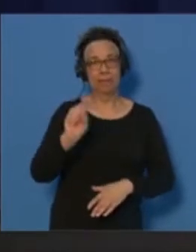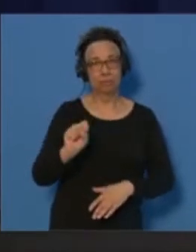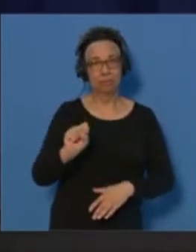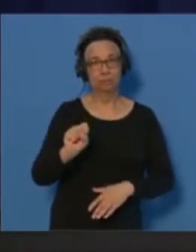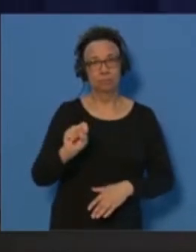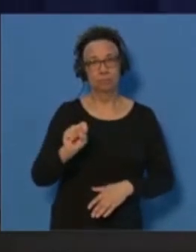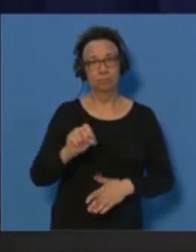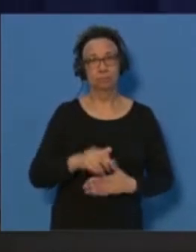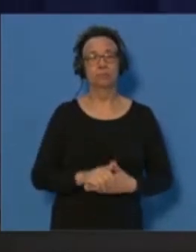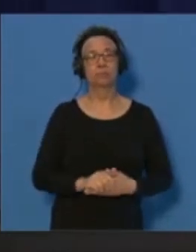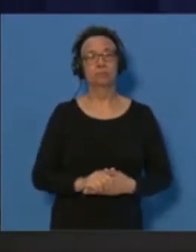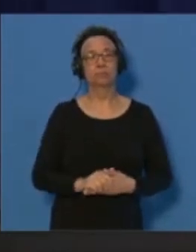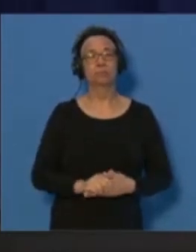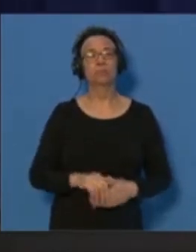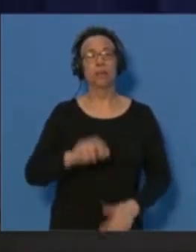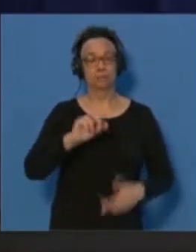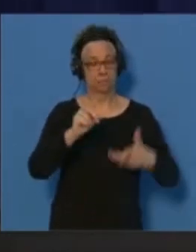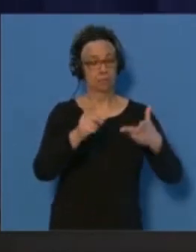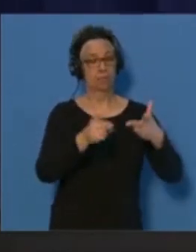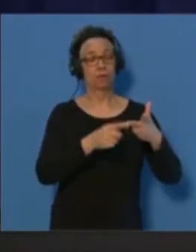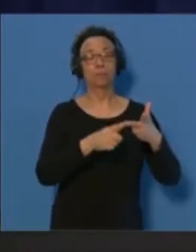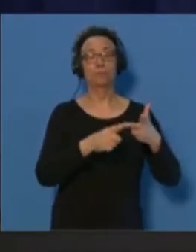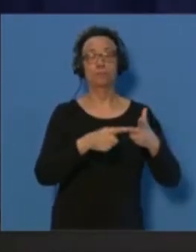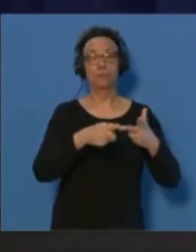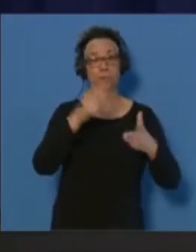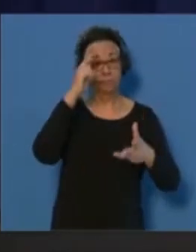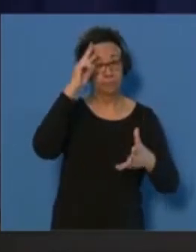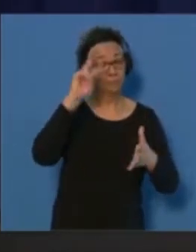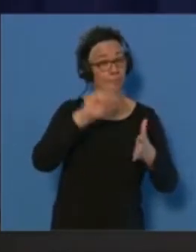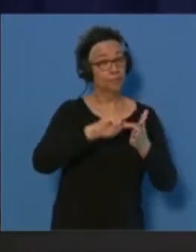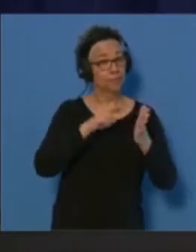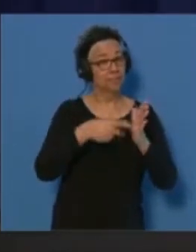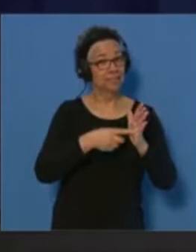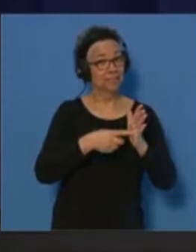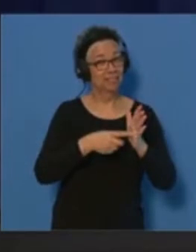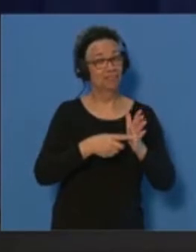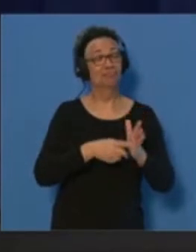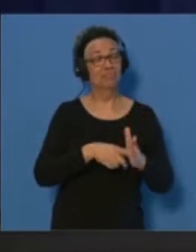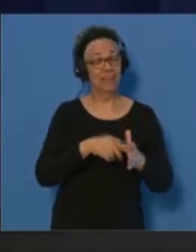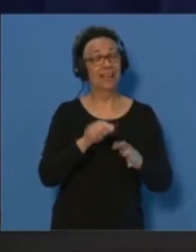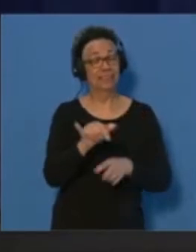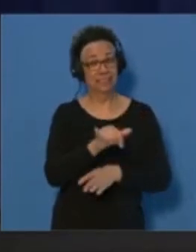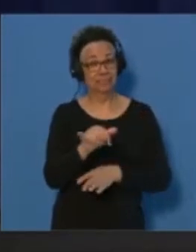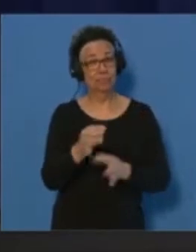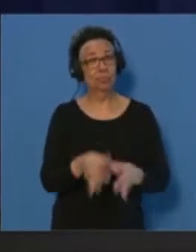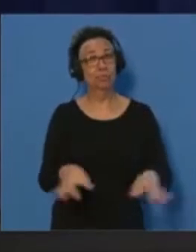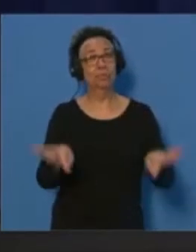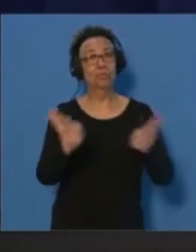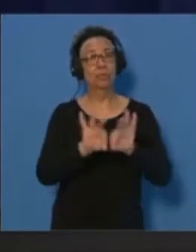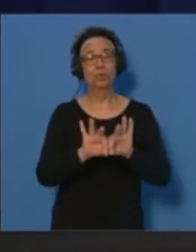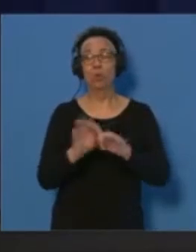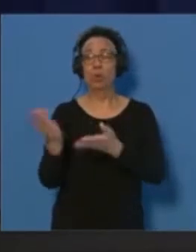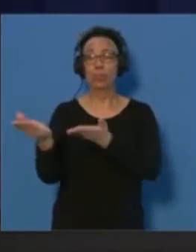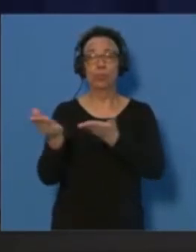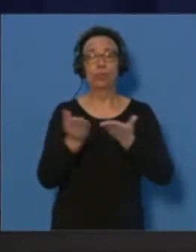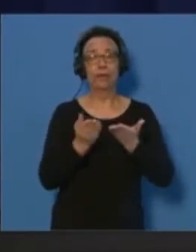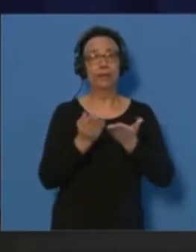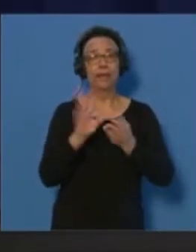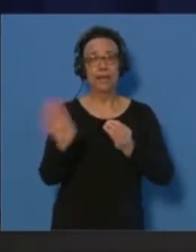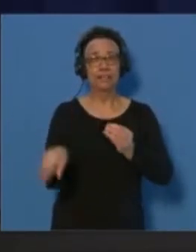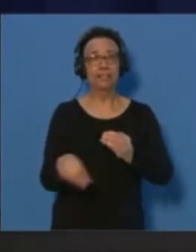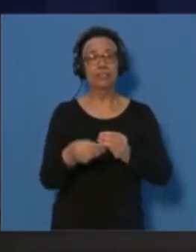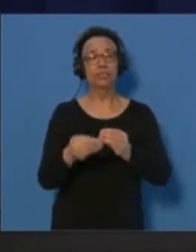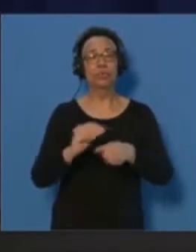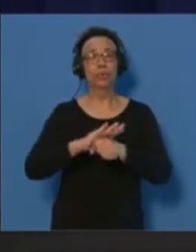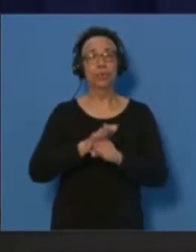The third purpose of the flight, and just as importantly, is that it will bring with it further COVID